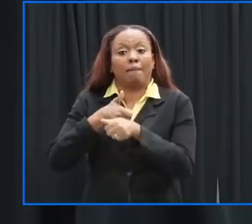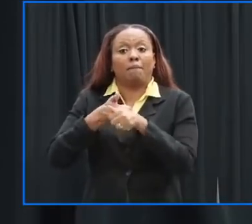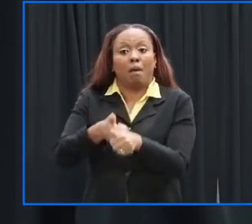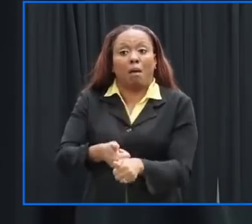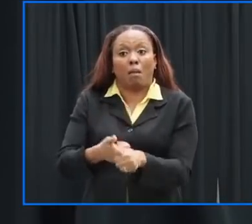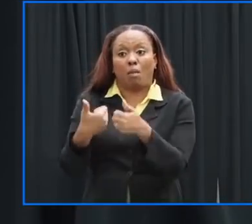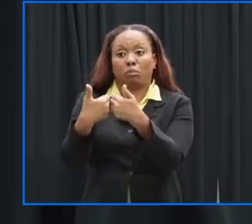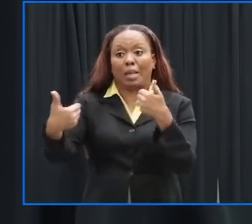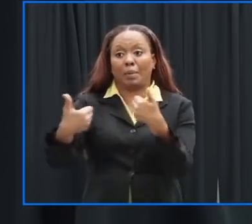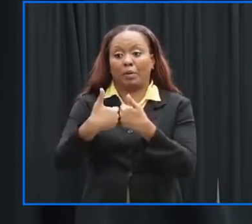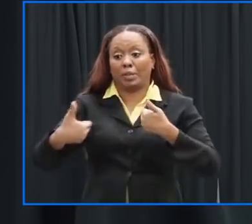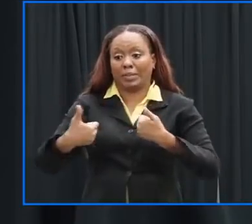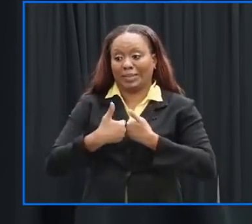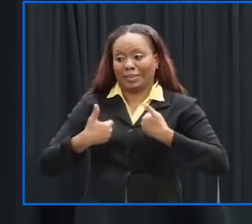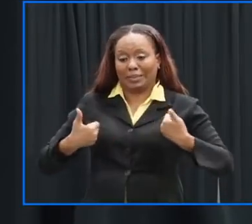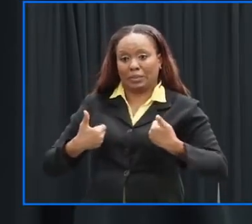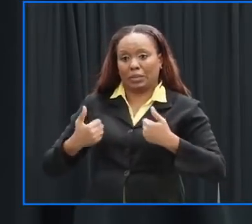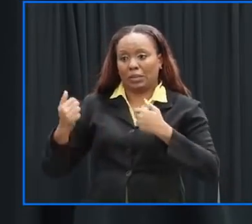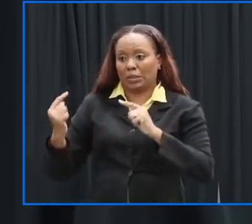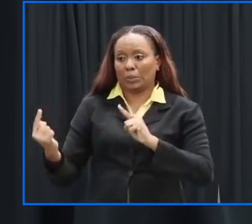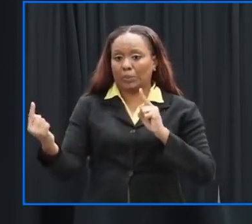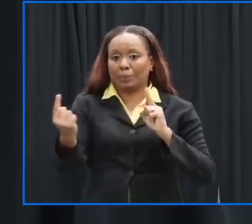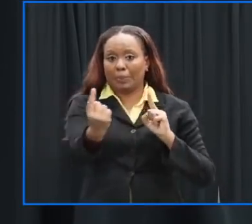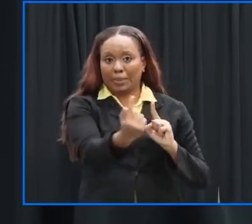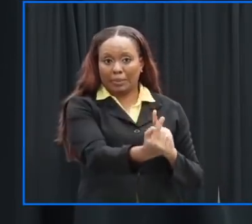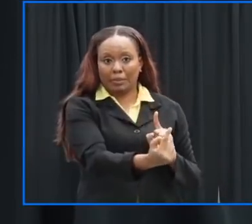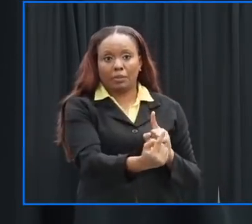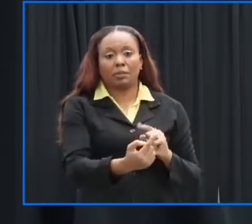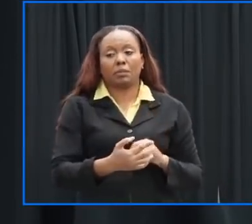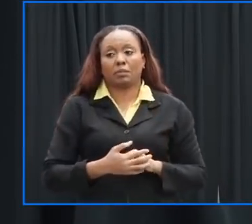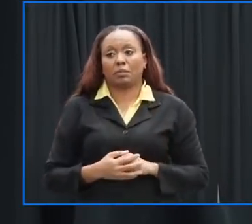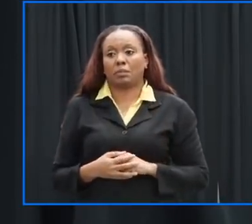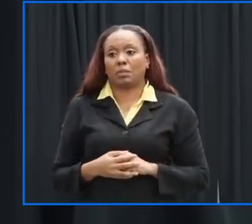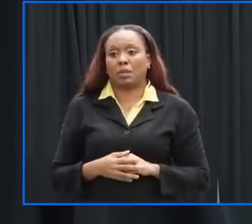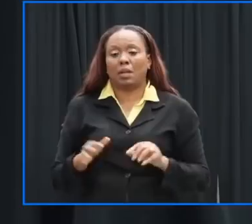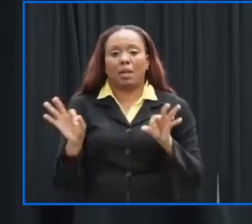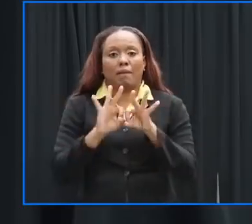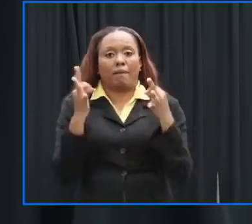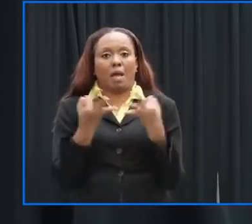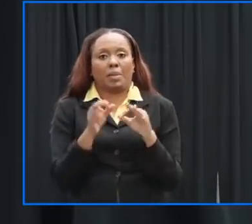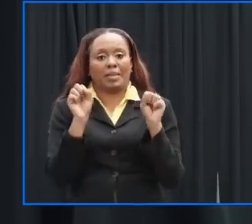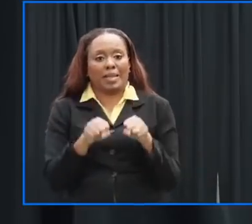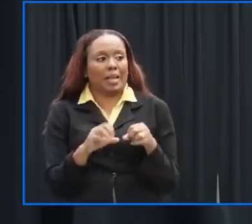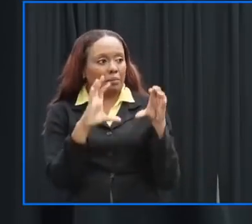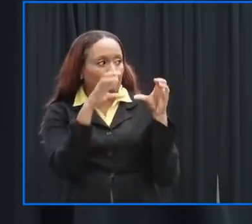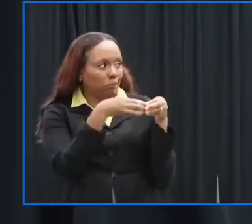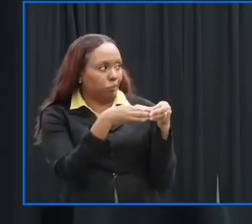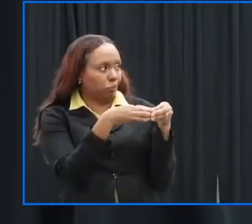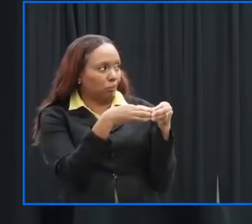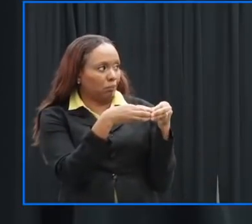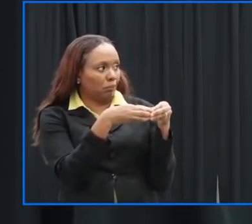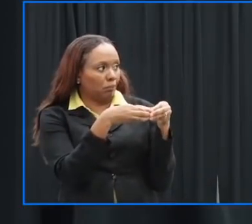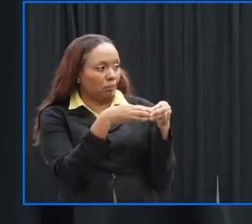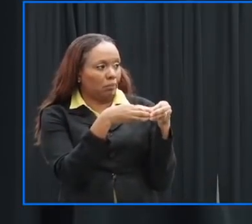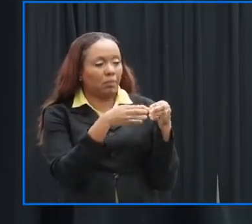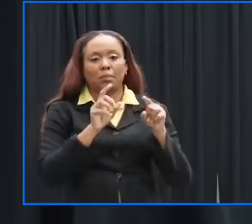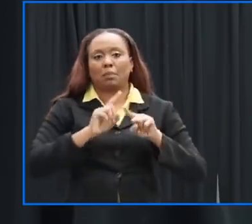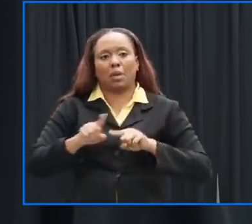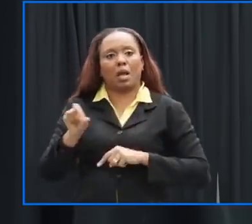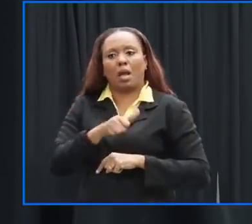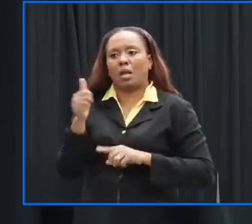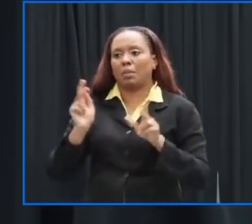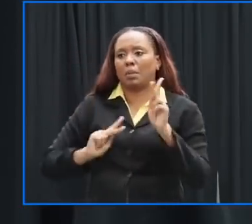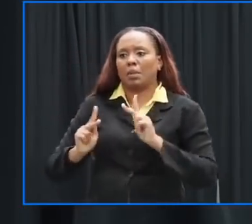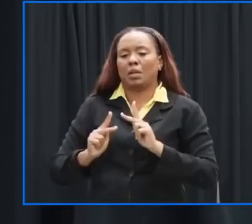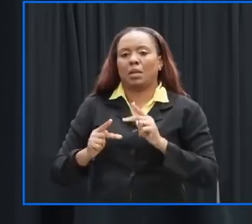directions of the shelter manager as it relates to where families can stay in clusters but we will want at least you maintain that six